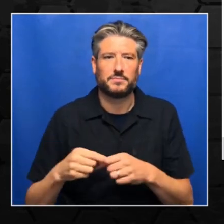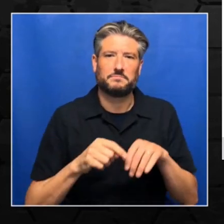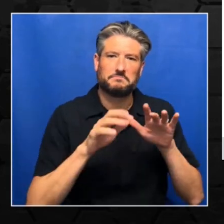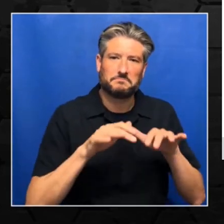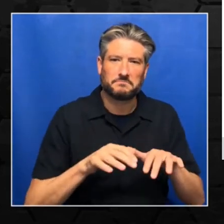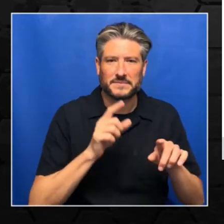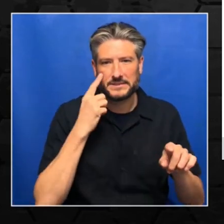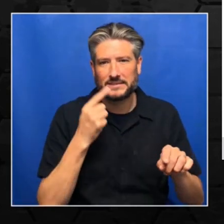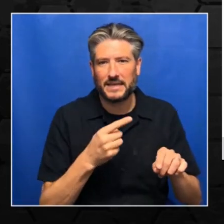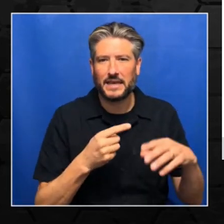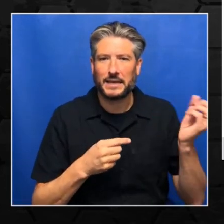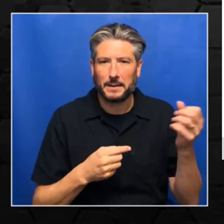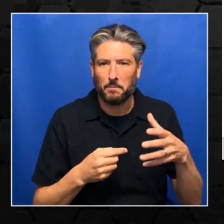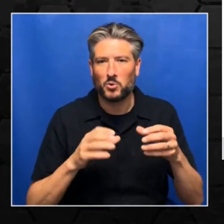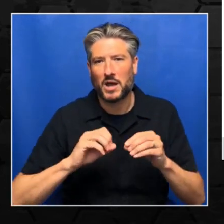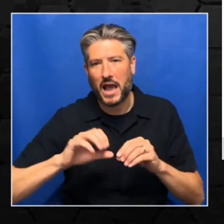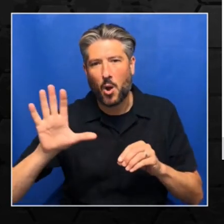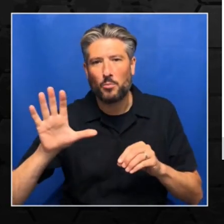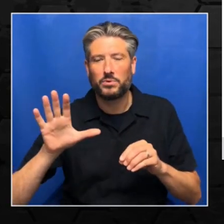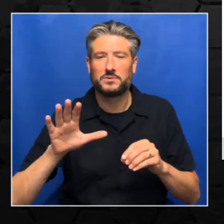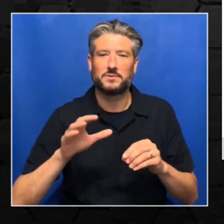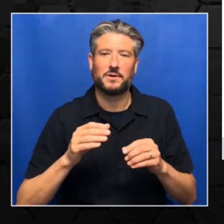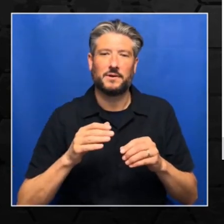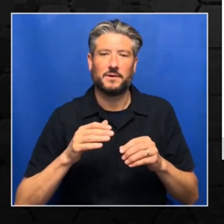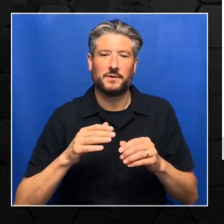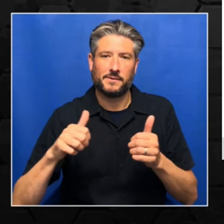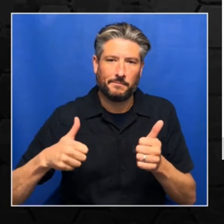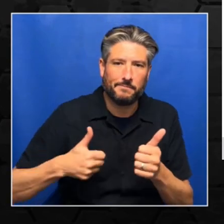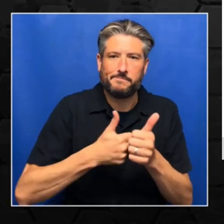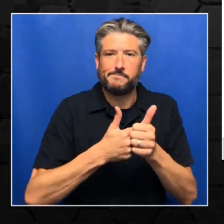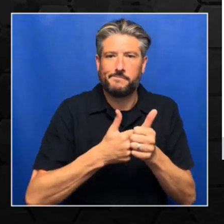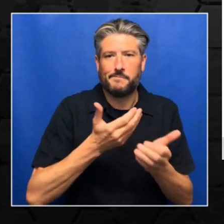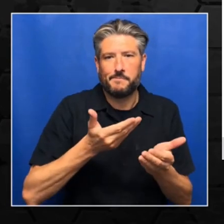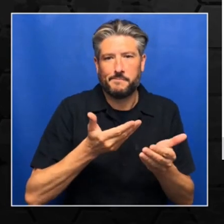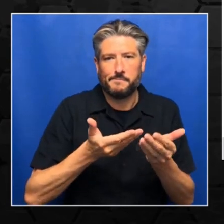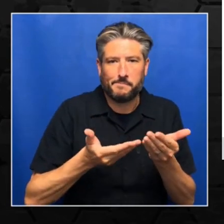output and bias. We have provided the bias also.